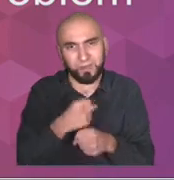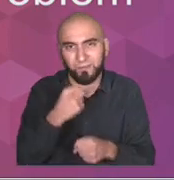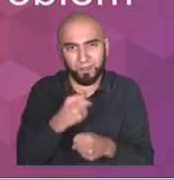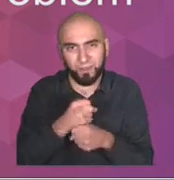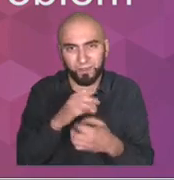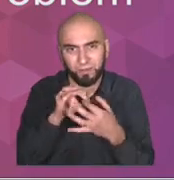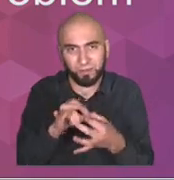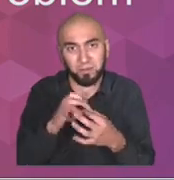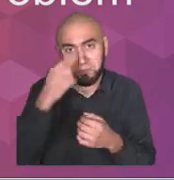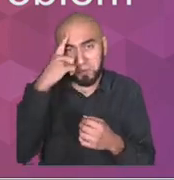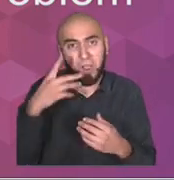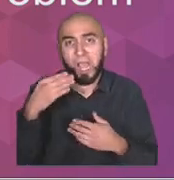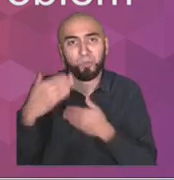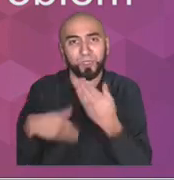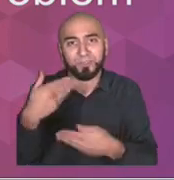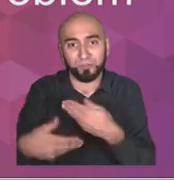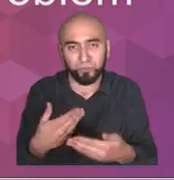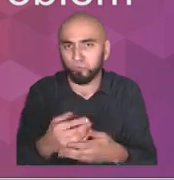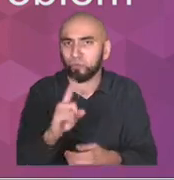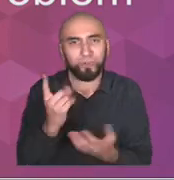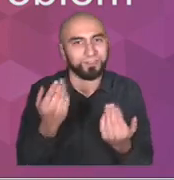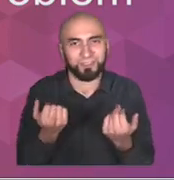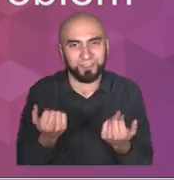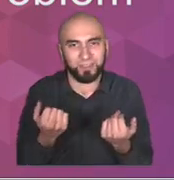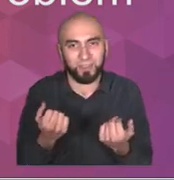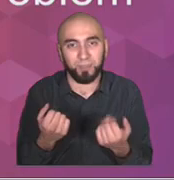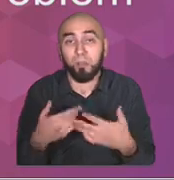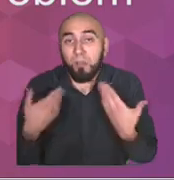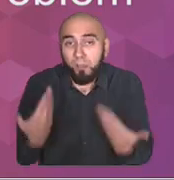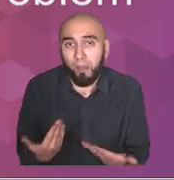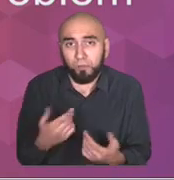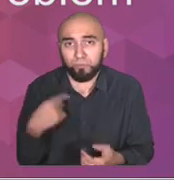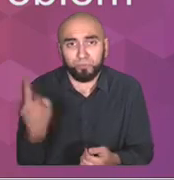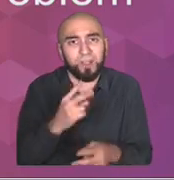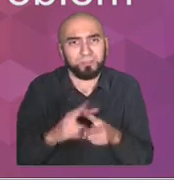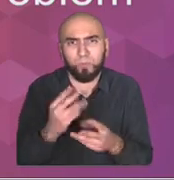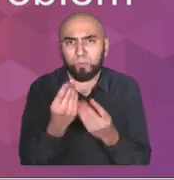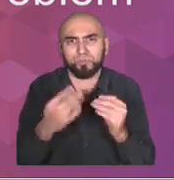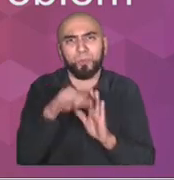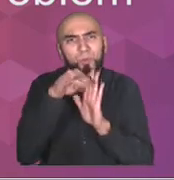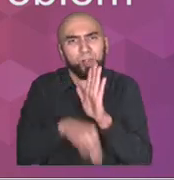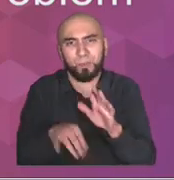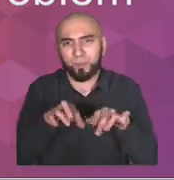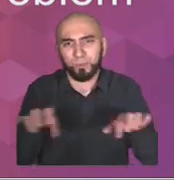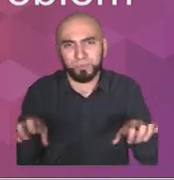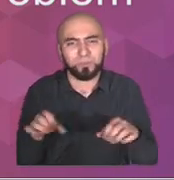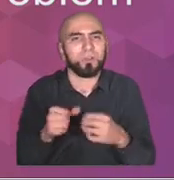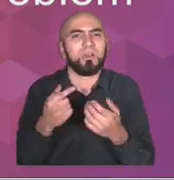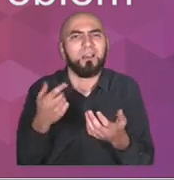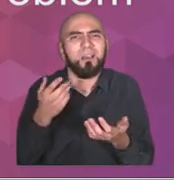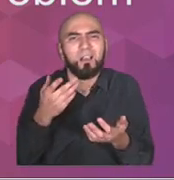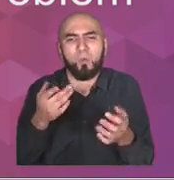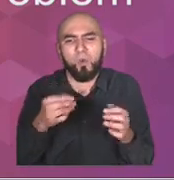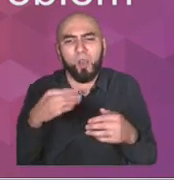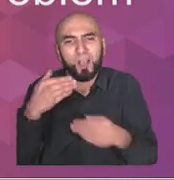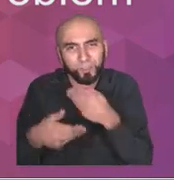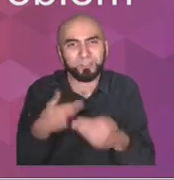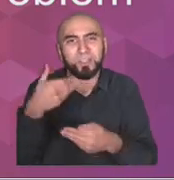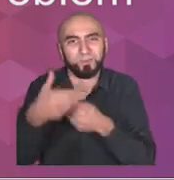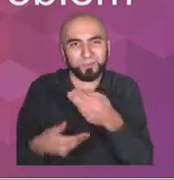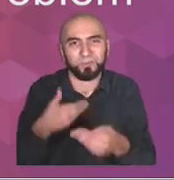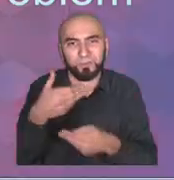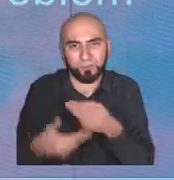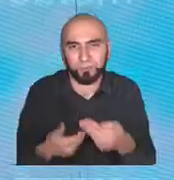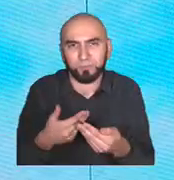lot. We make a lot of software right now that has to be updated all the time. When we released it for CD-ROM, and you had to